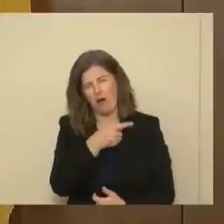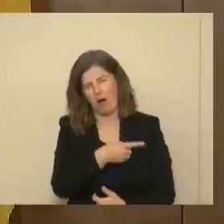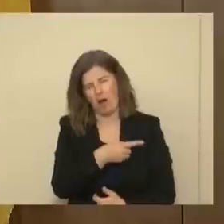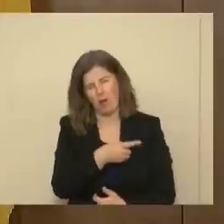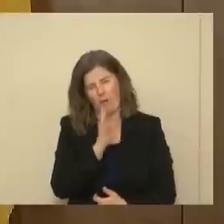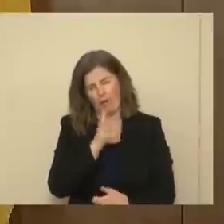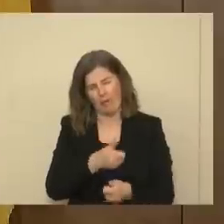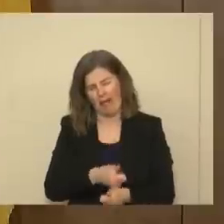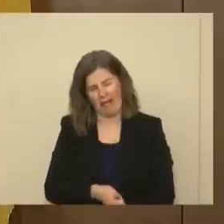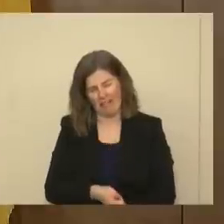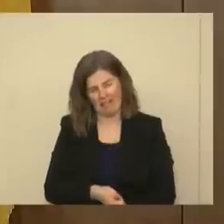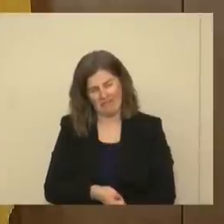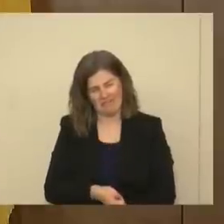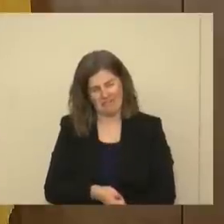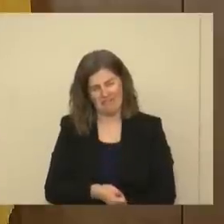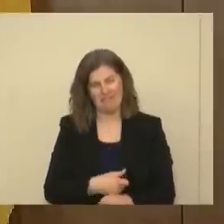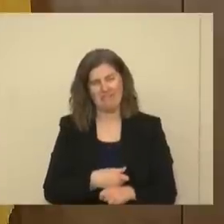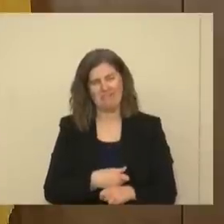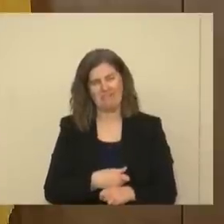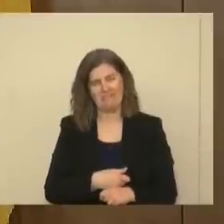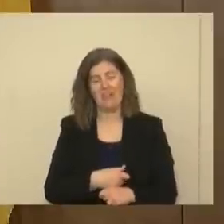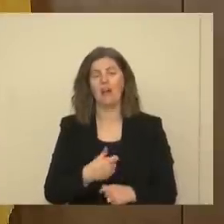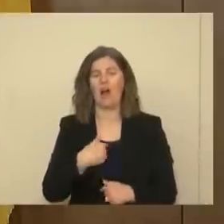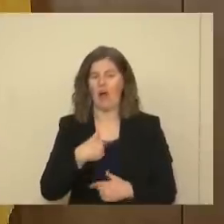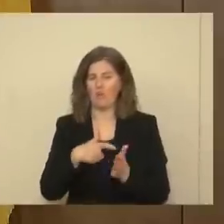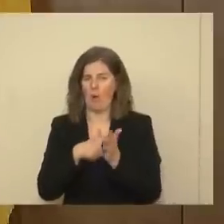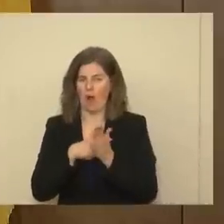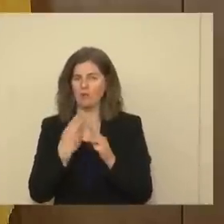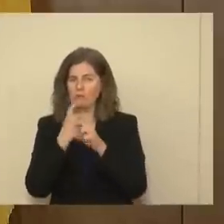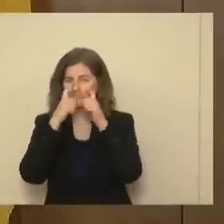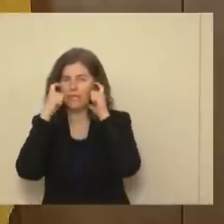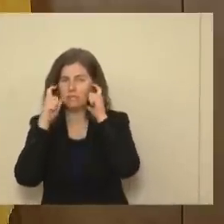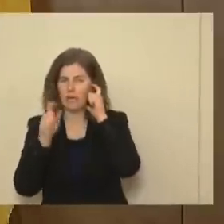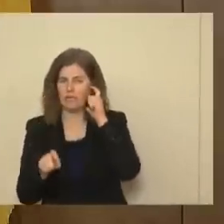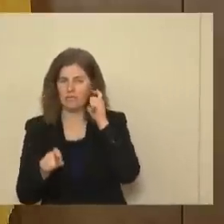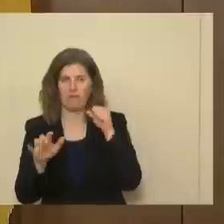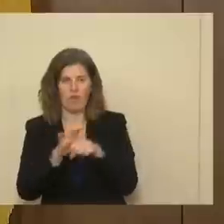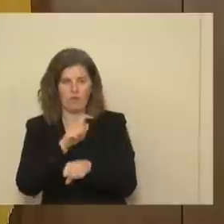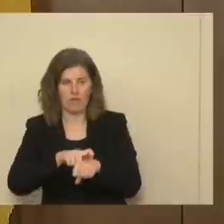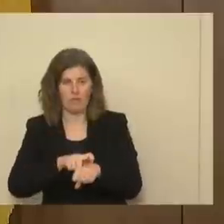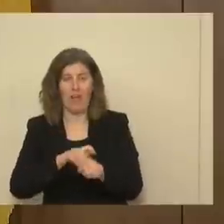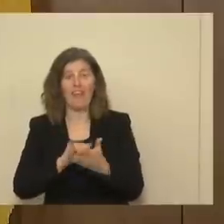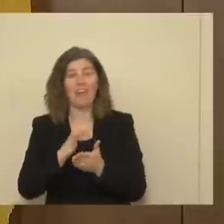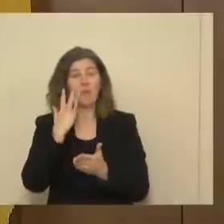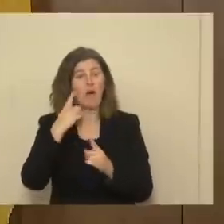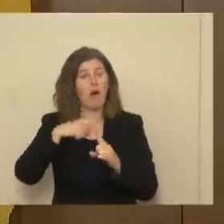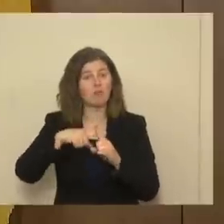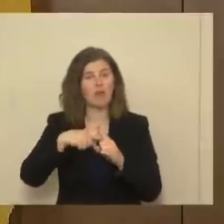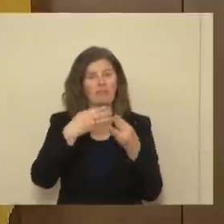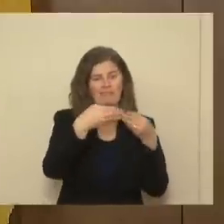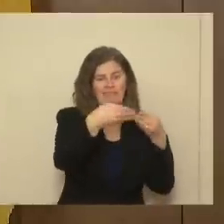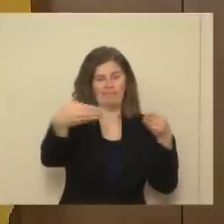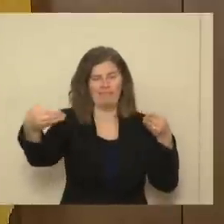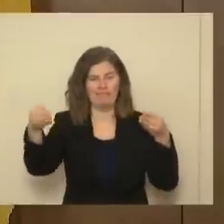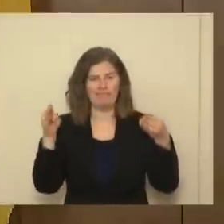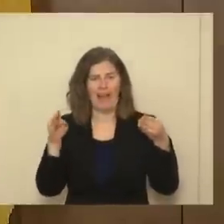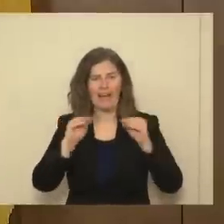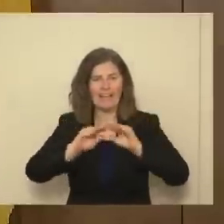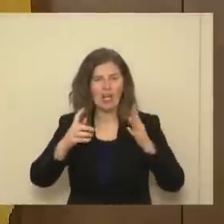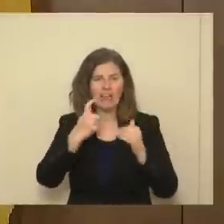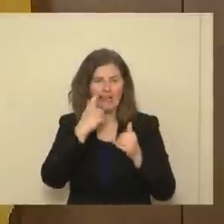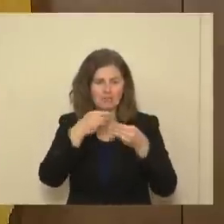very compliant resident, which is why I have to have that mask on at all times, and that's why we have the plexiglass,